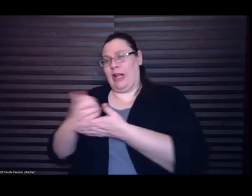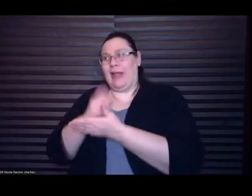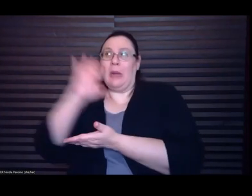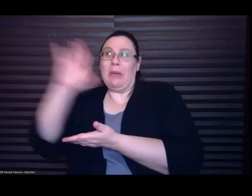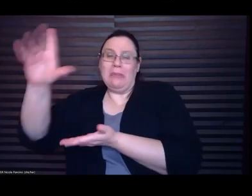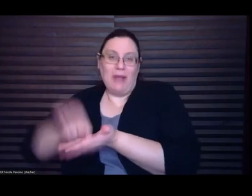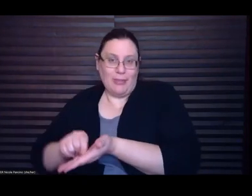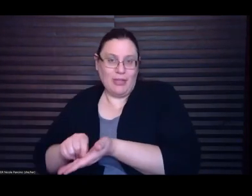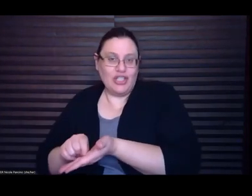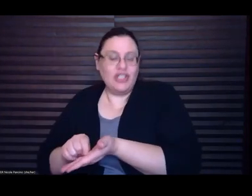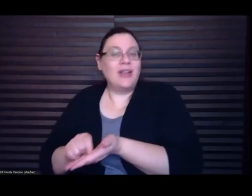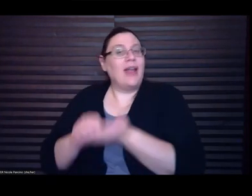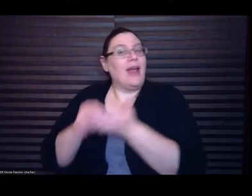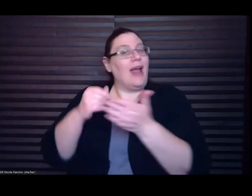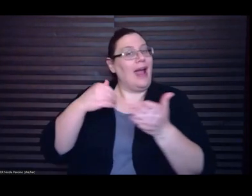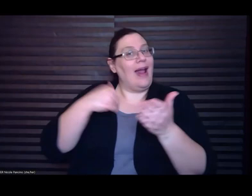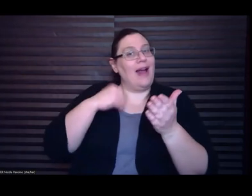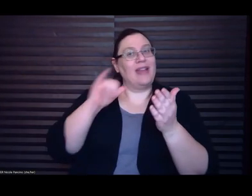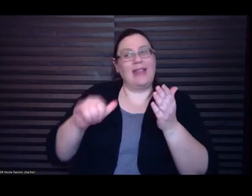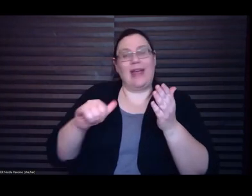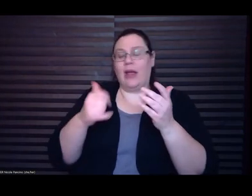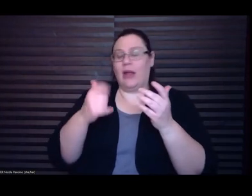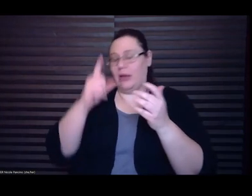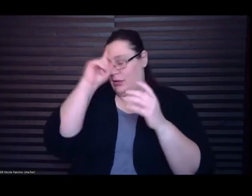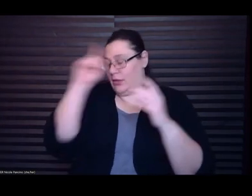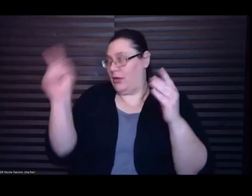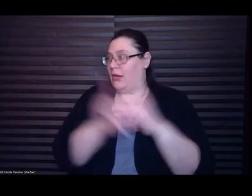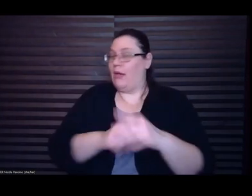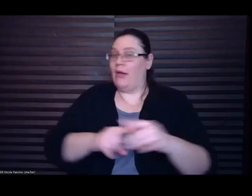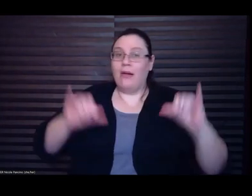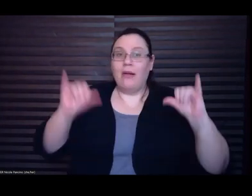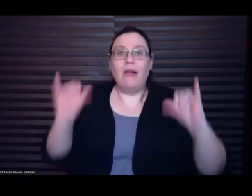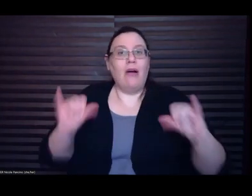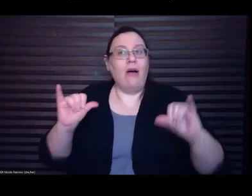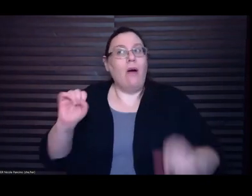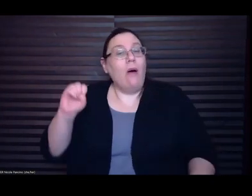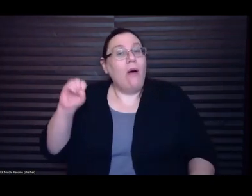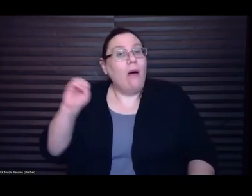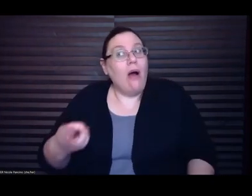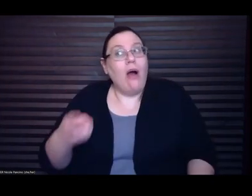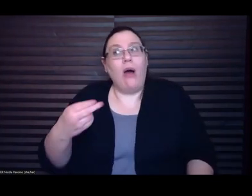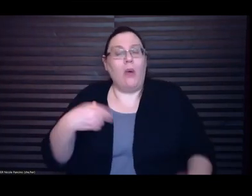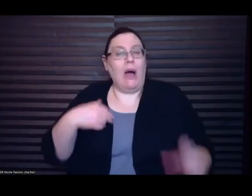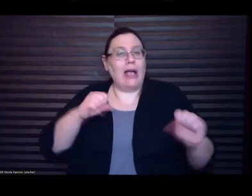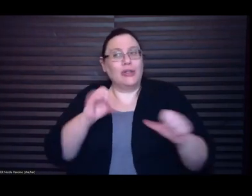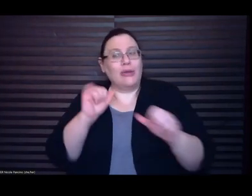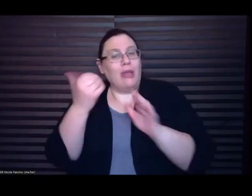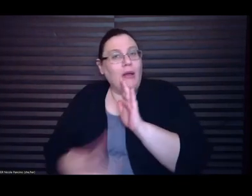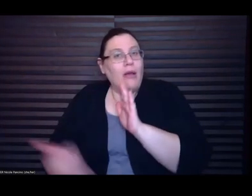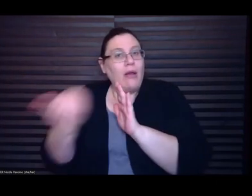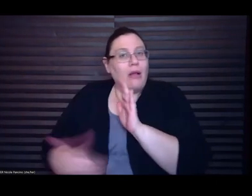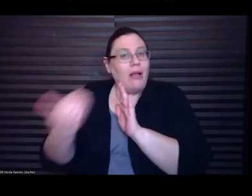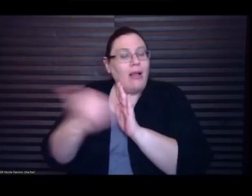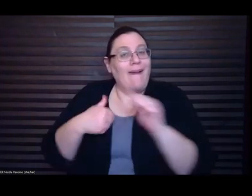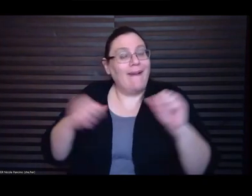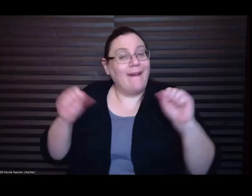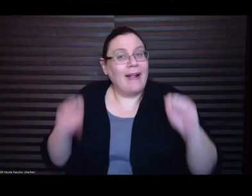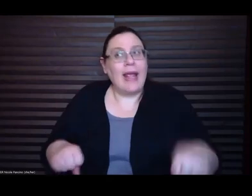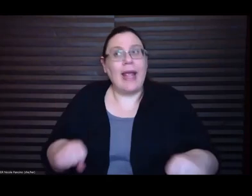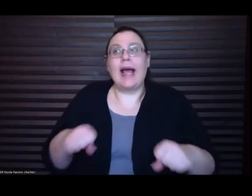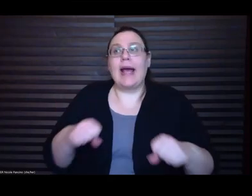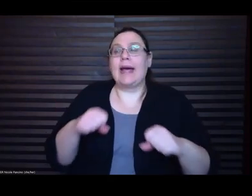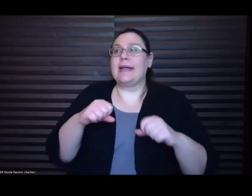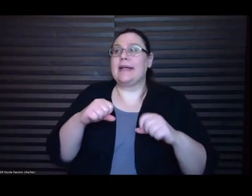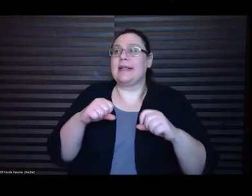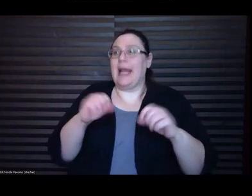oh like I can do this over and over again and I can like also challenge myself and give myself new projects and new assignments